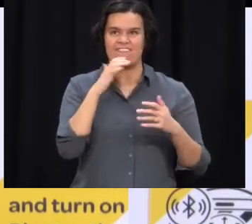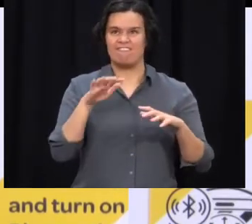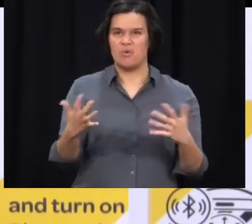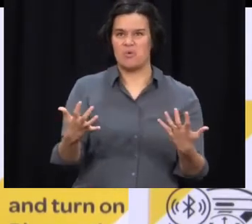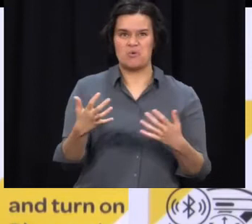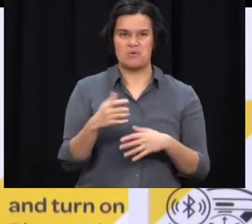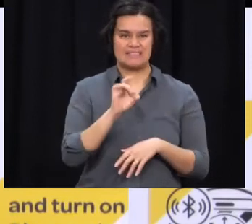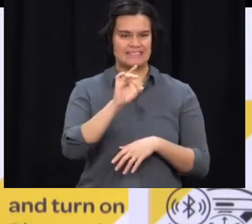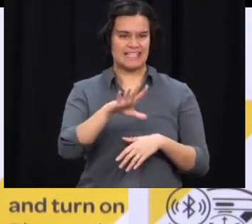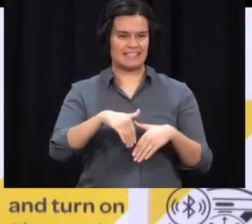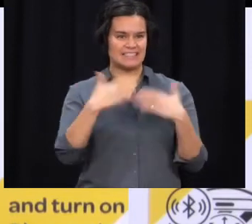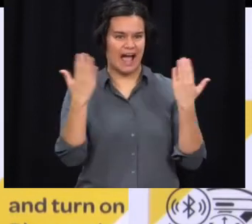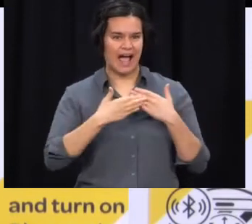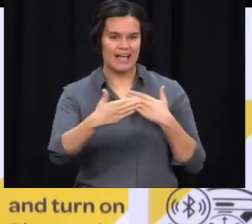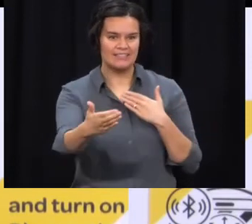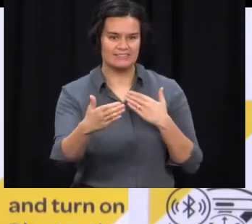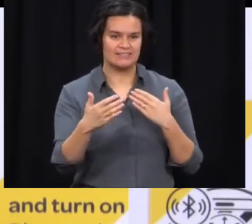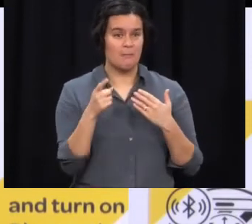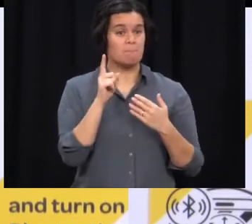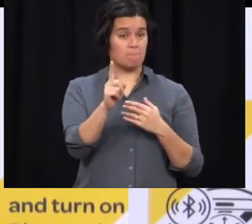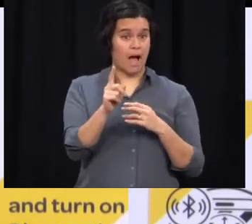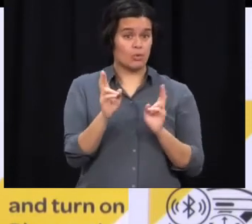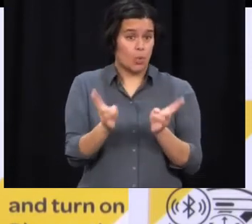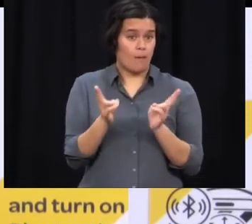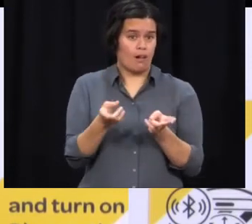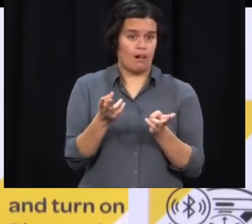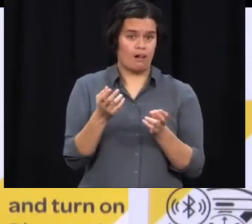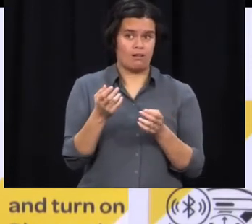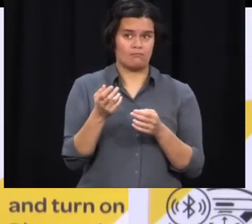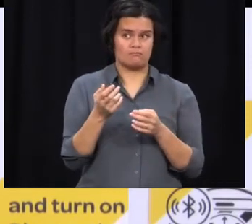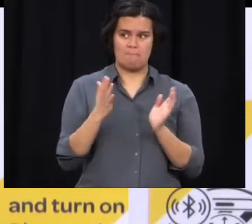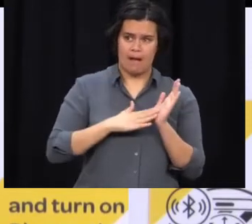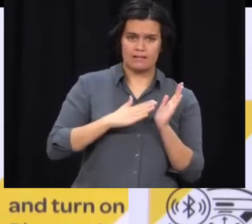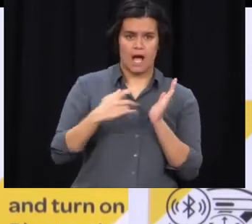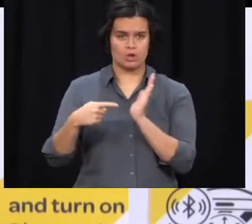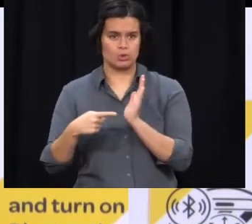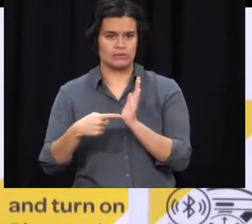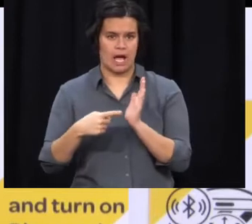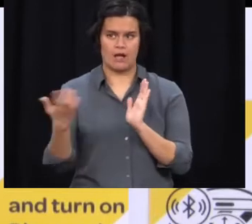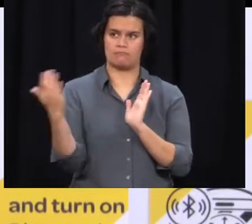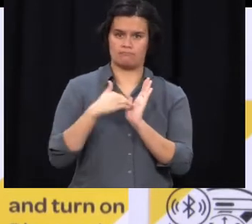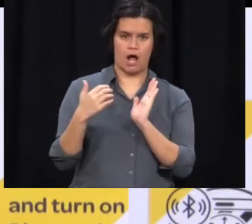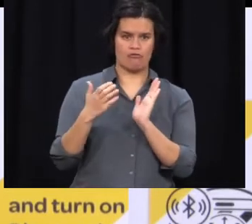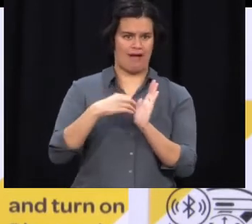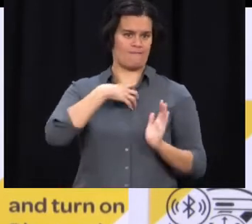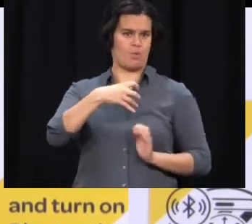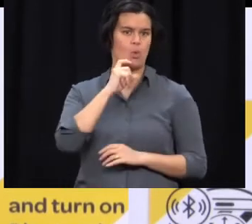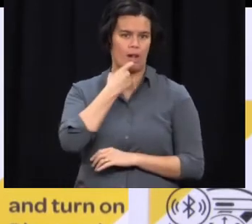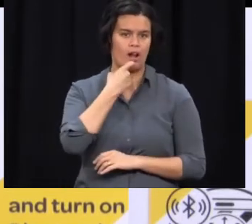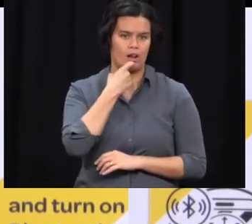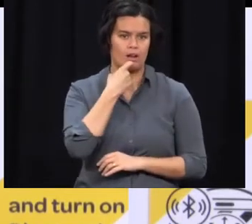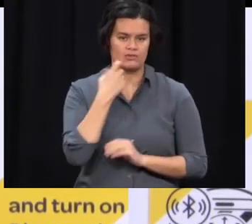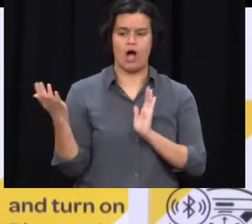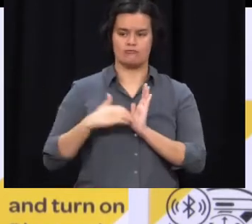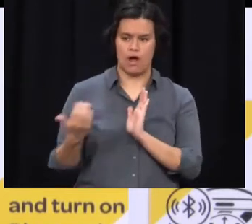schedule. They normally arrive on a Monday or a Tuesday. They arrived yesterday. How about the shipments now? The shipments are generally over 350,000 doses. So